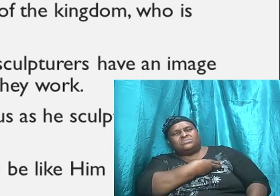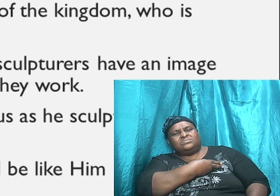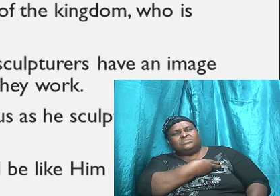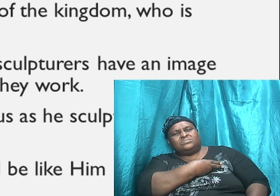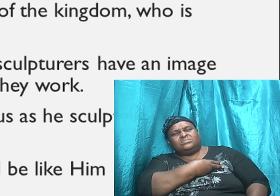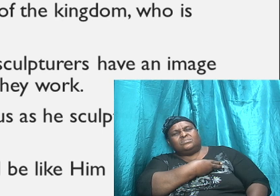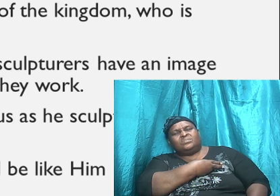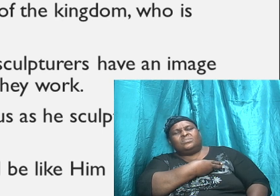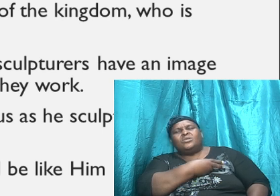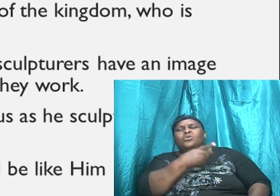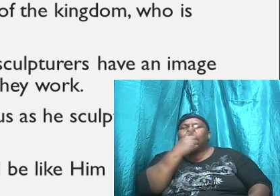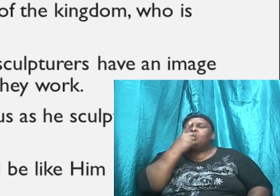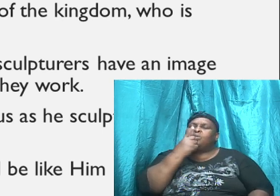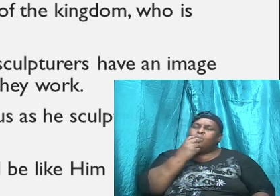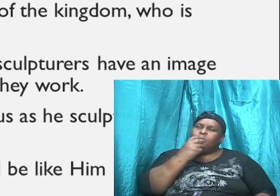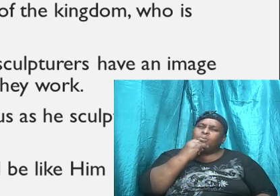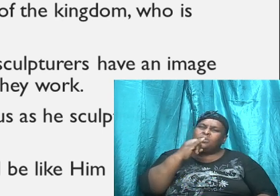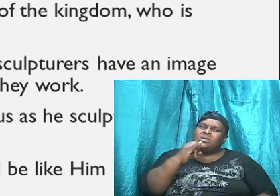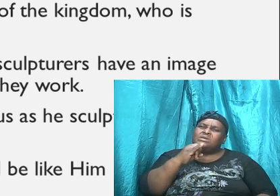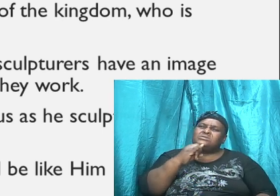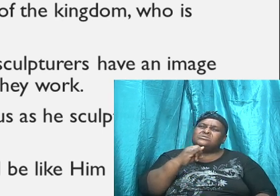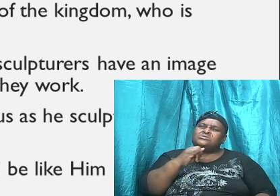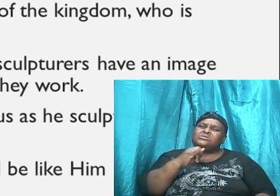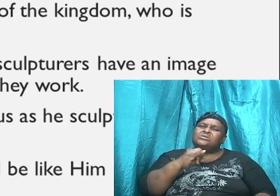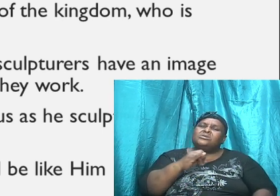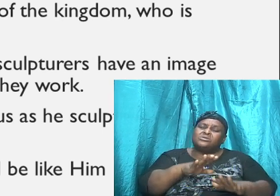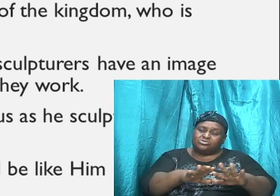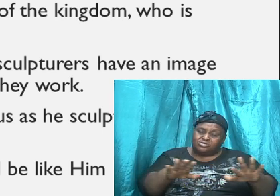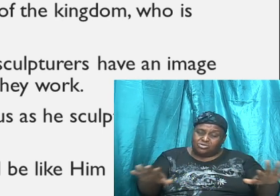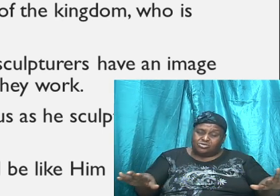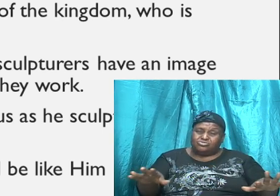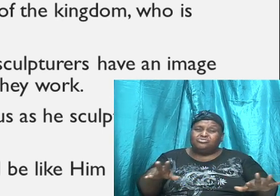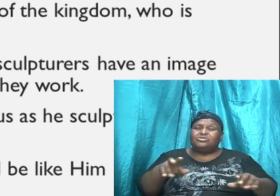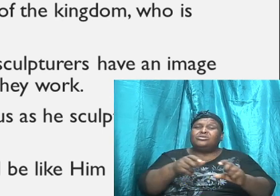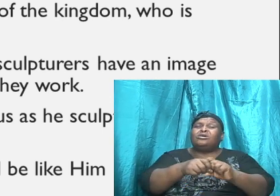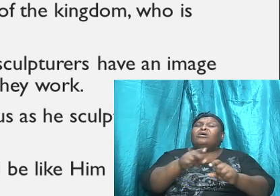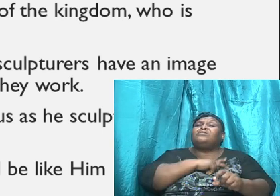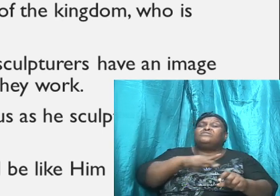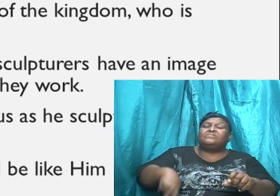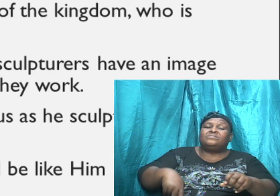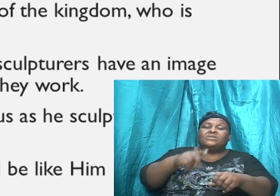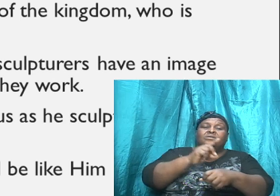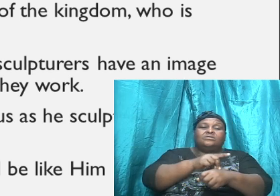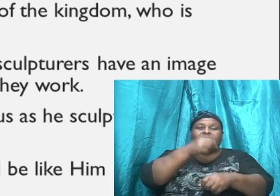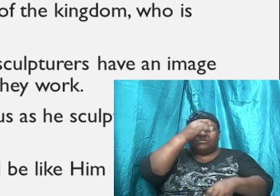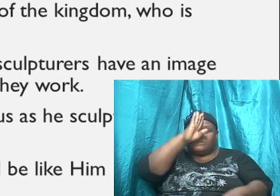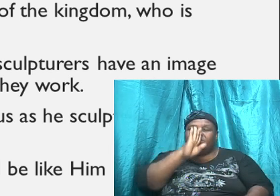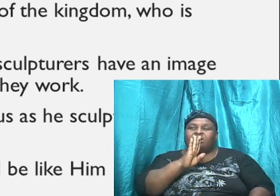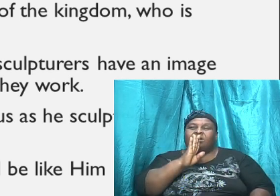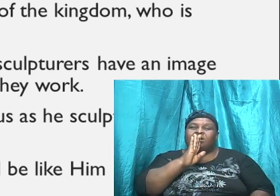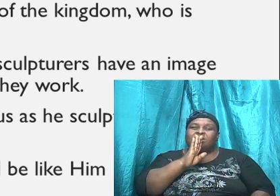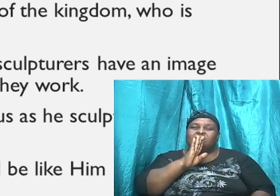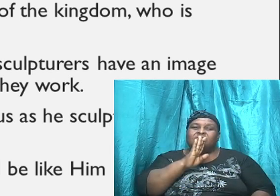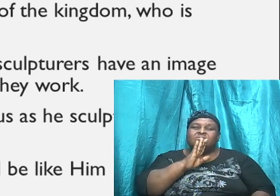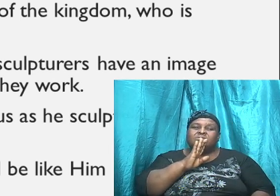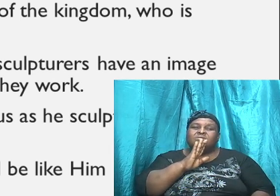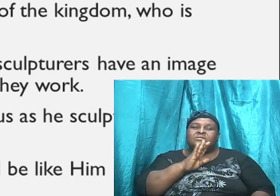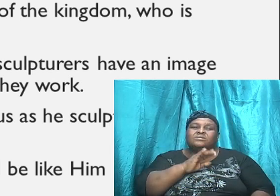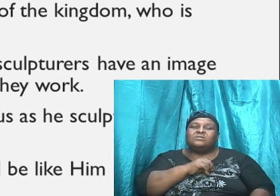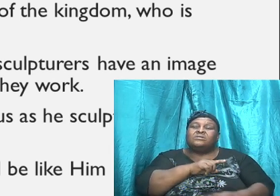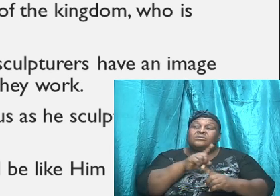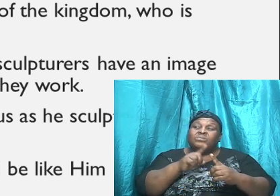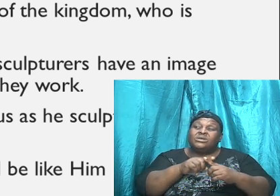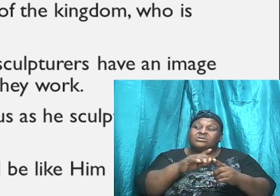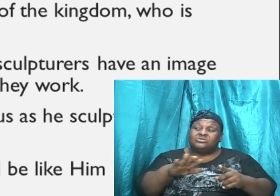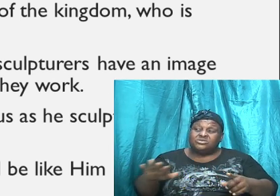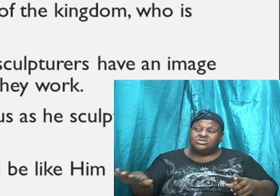who is a child of the kingdom of God? When Jesus was upon